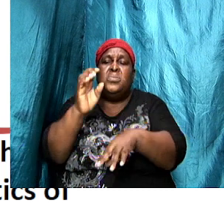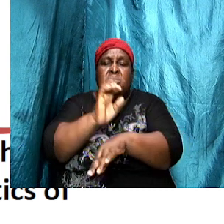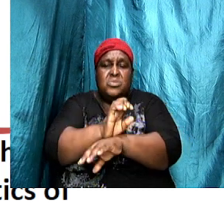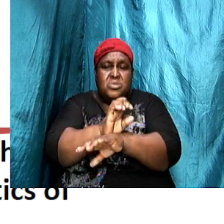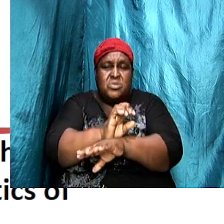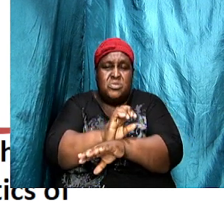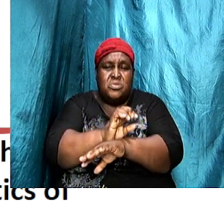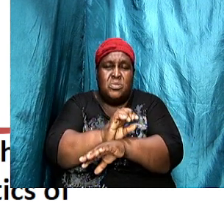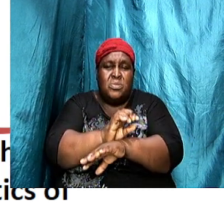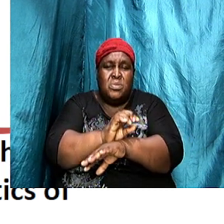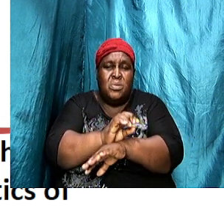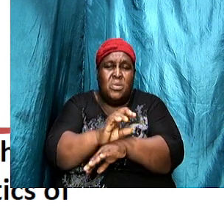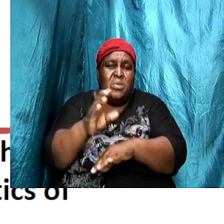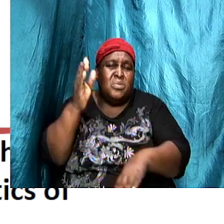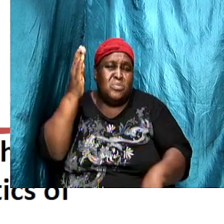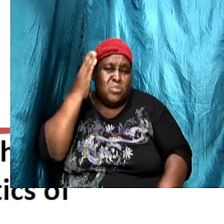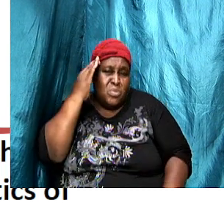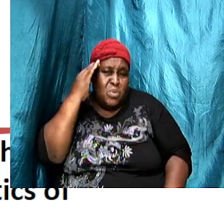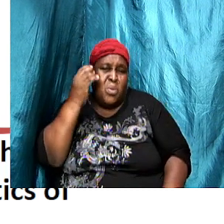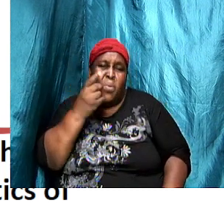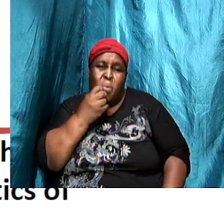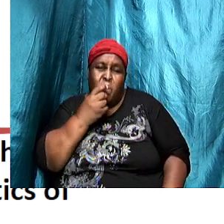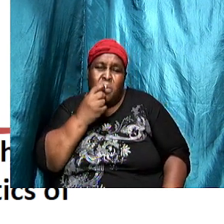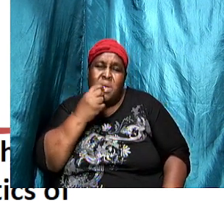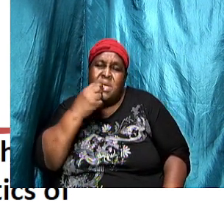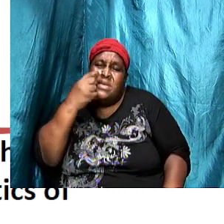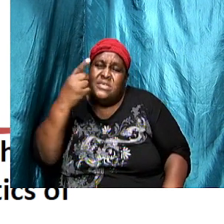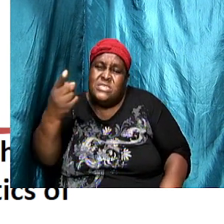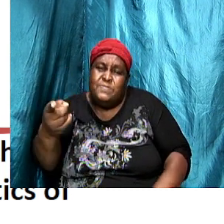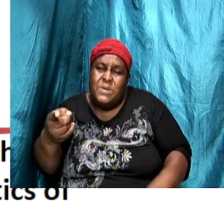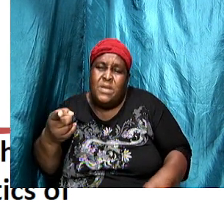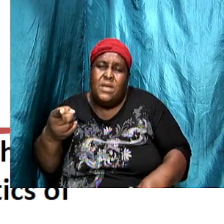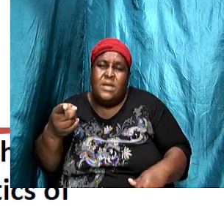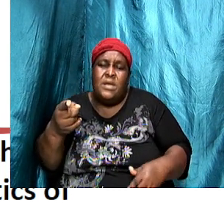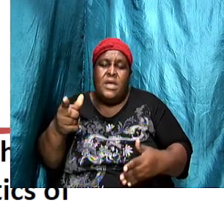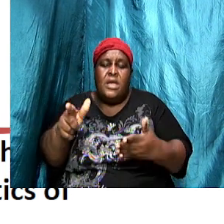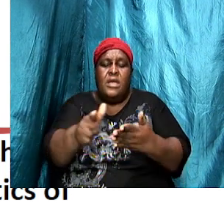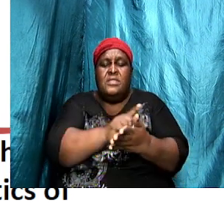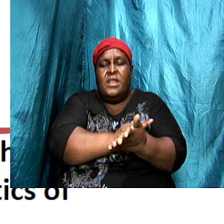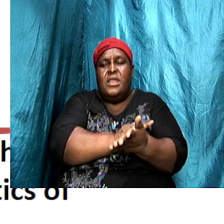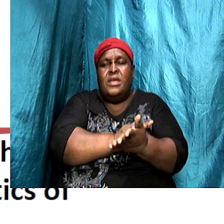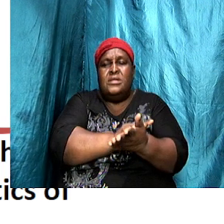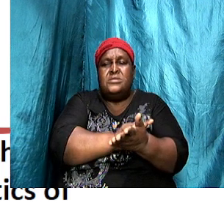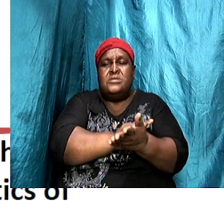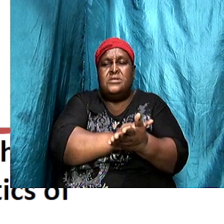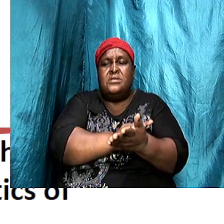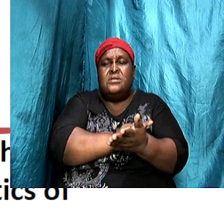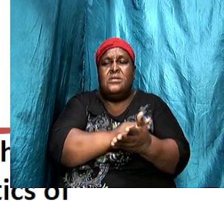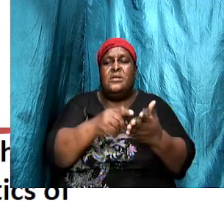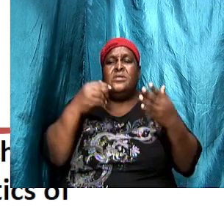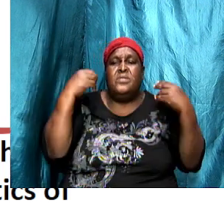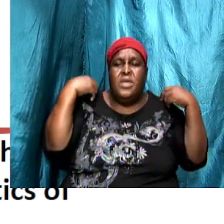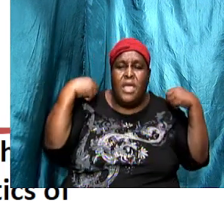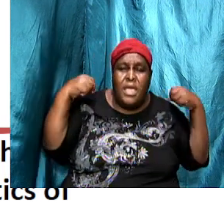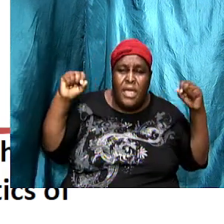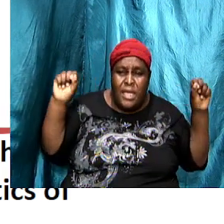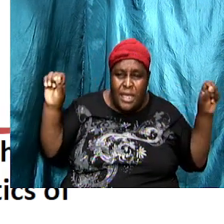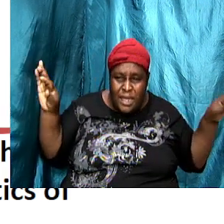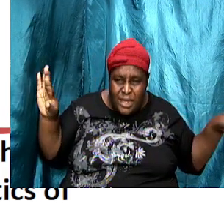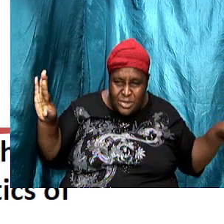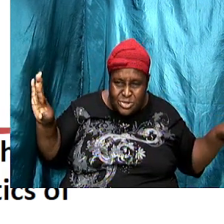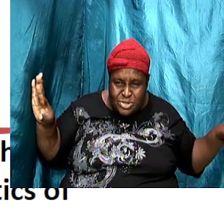who he addressed the letters to the angels of